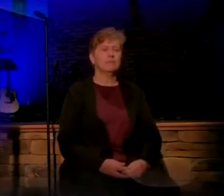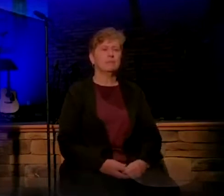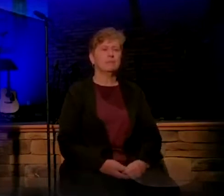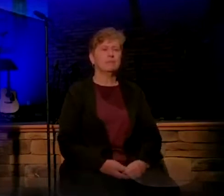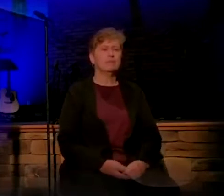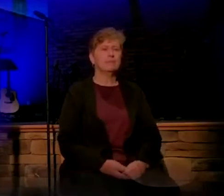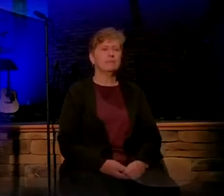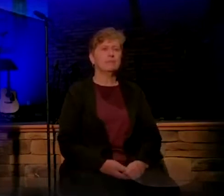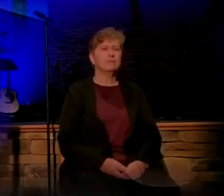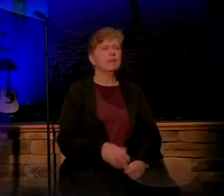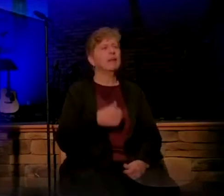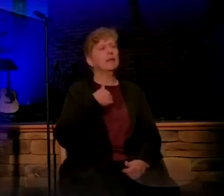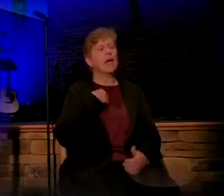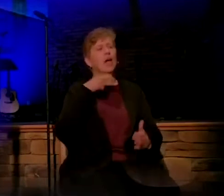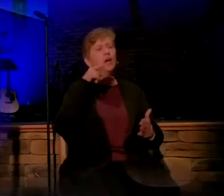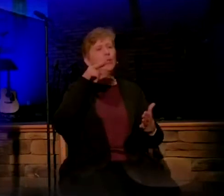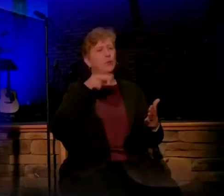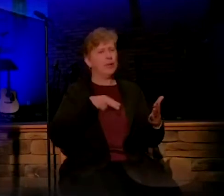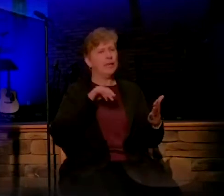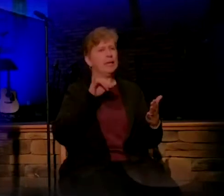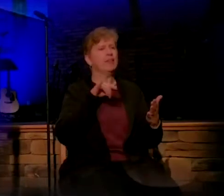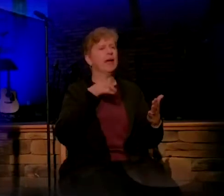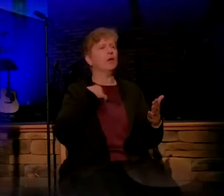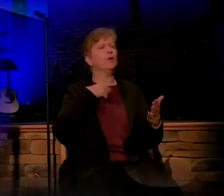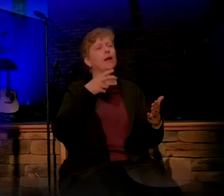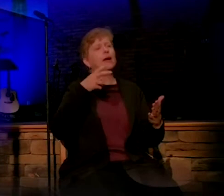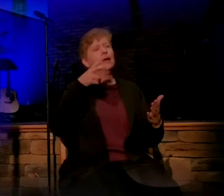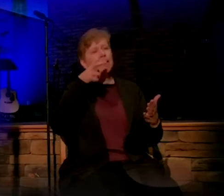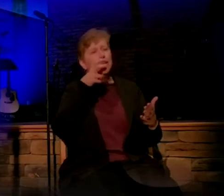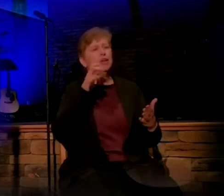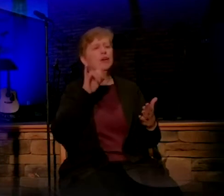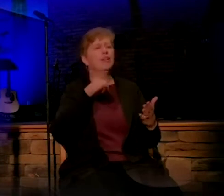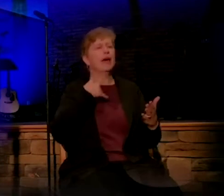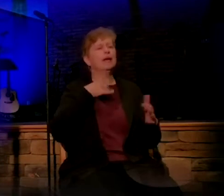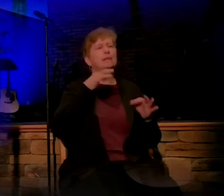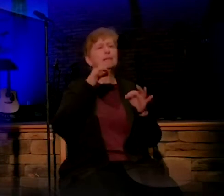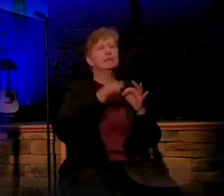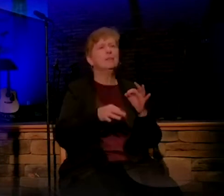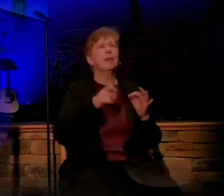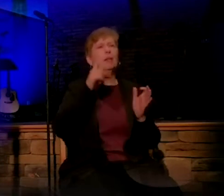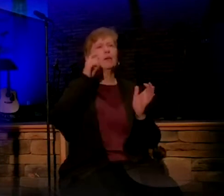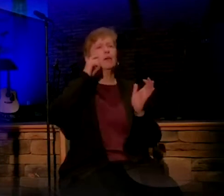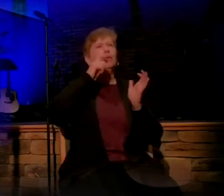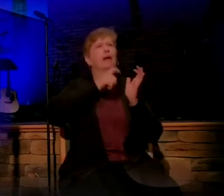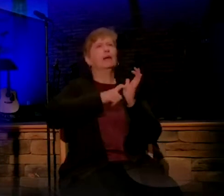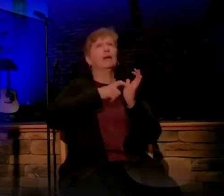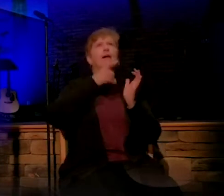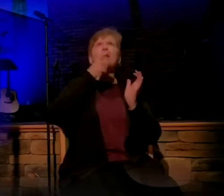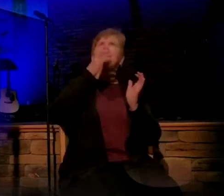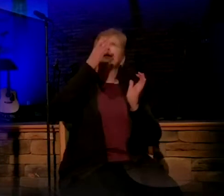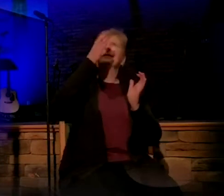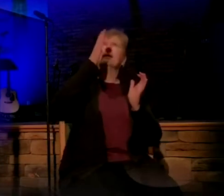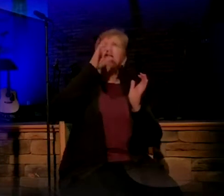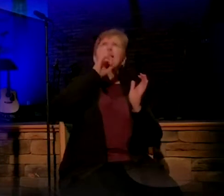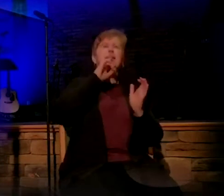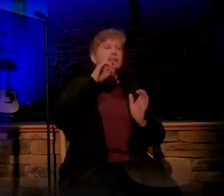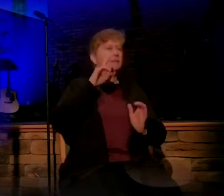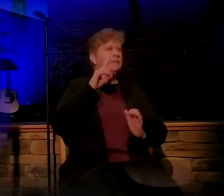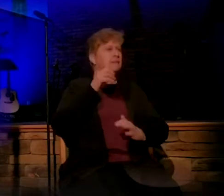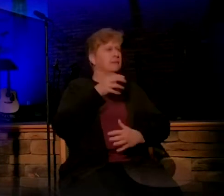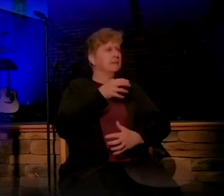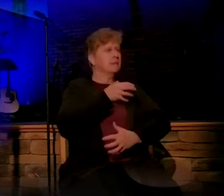You know, when I read that, when I hear that, it's the simple acknowledgement that God, he is the power